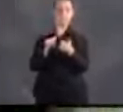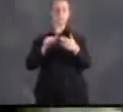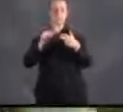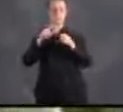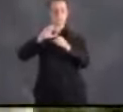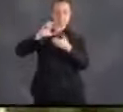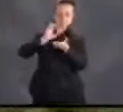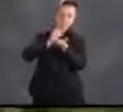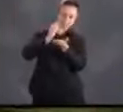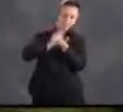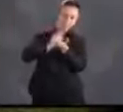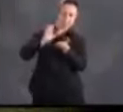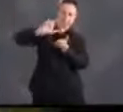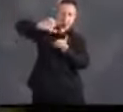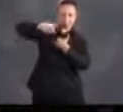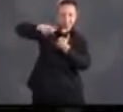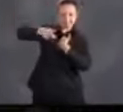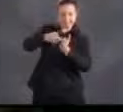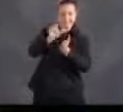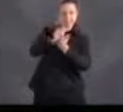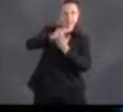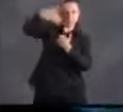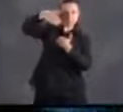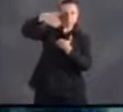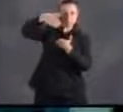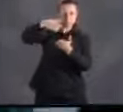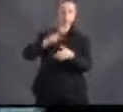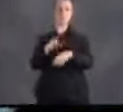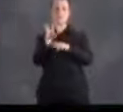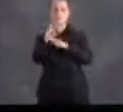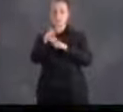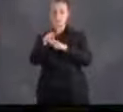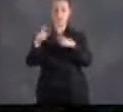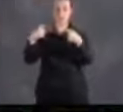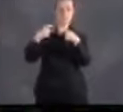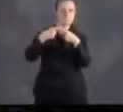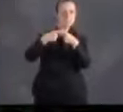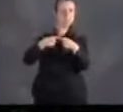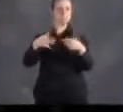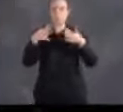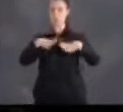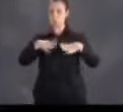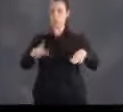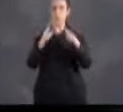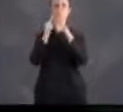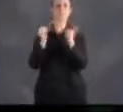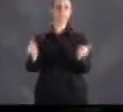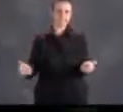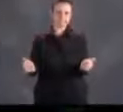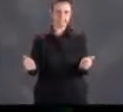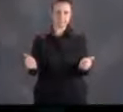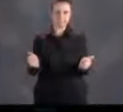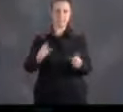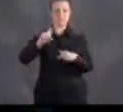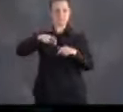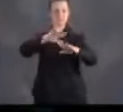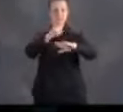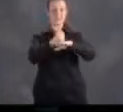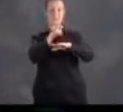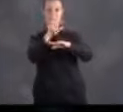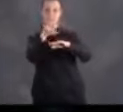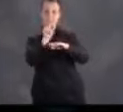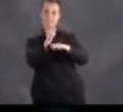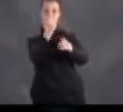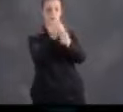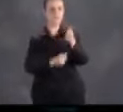a manual can opener, bug repellent, sunscreen, radio, flashlight, batteries, and extra clothes. You should build a